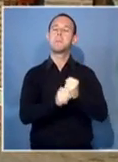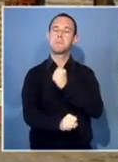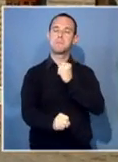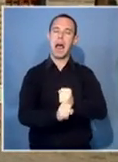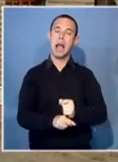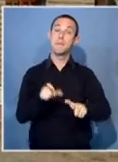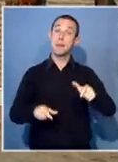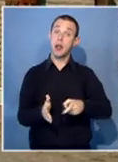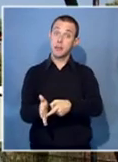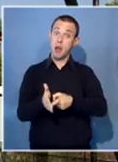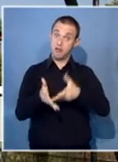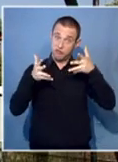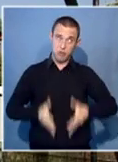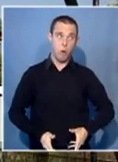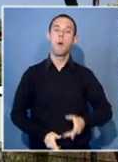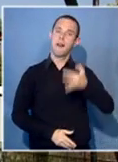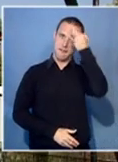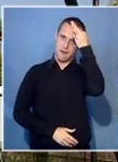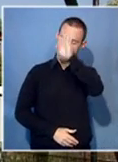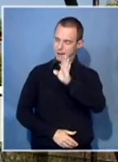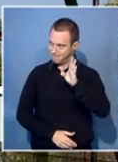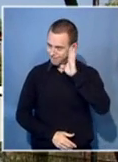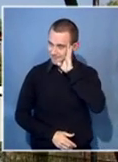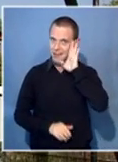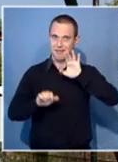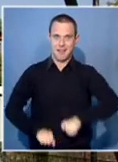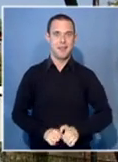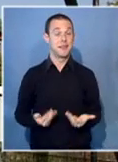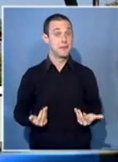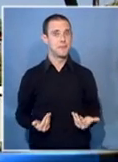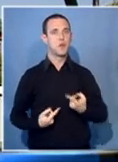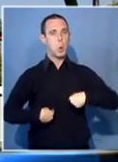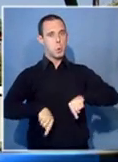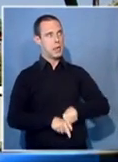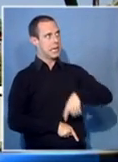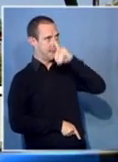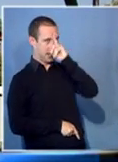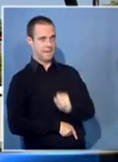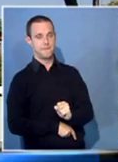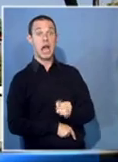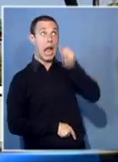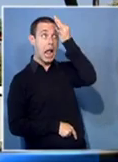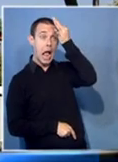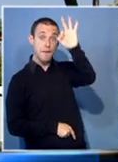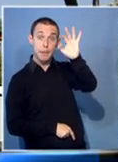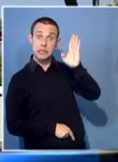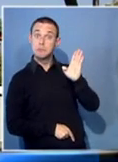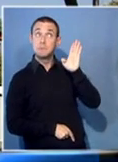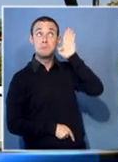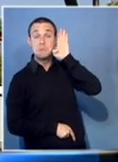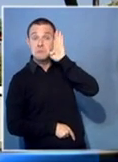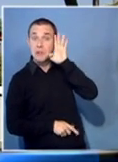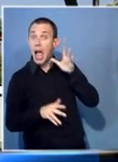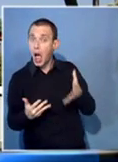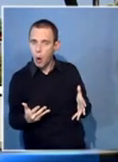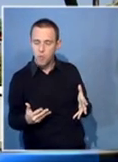to achieve their demands. We believe that the only way that the government can listen is when you go to